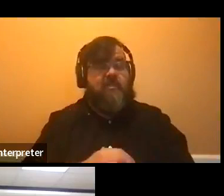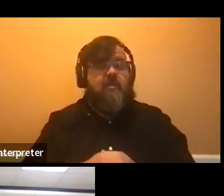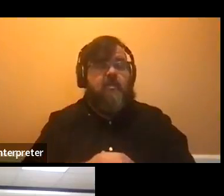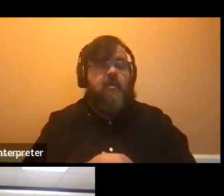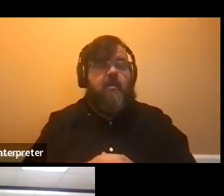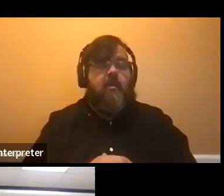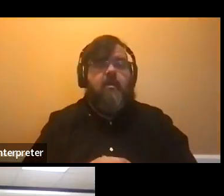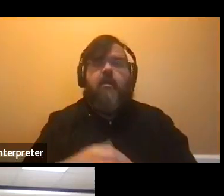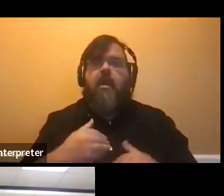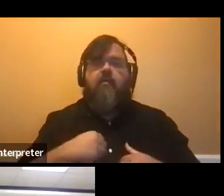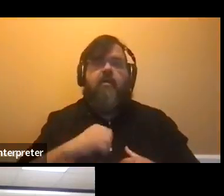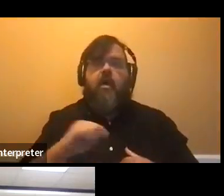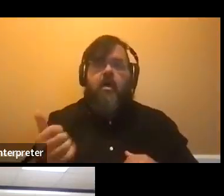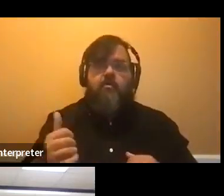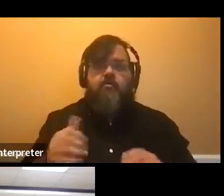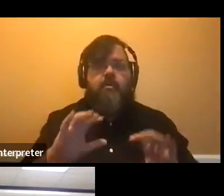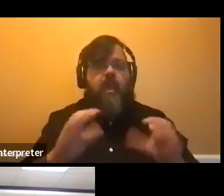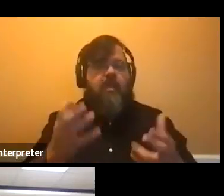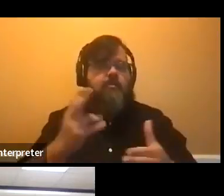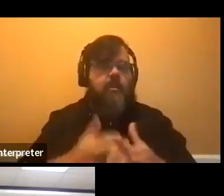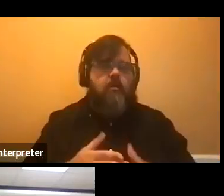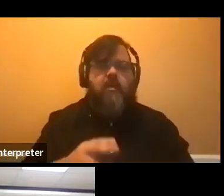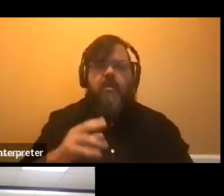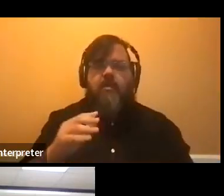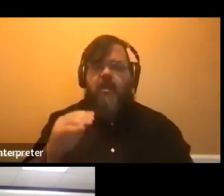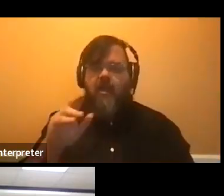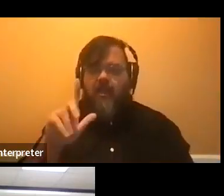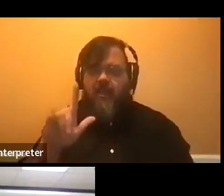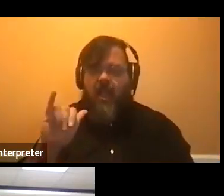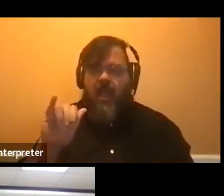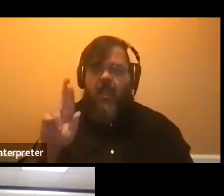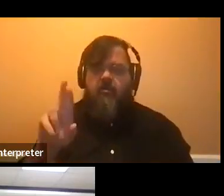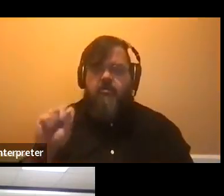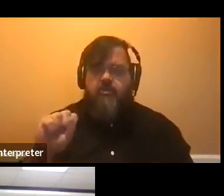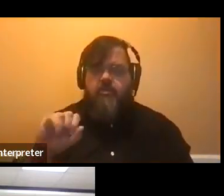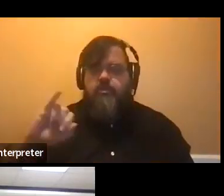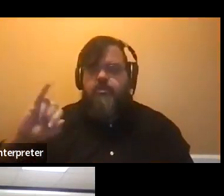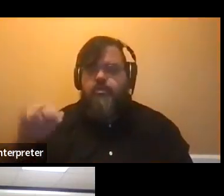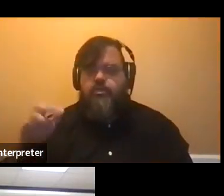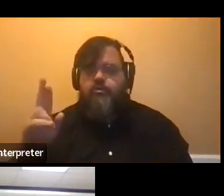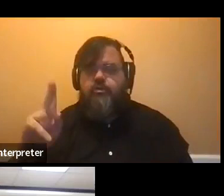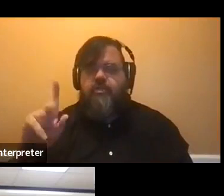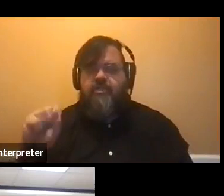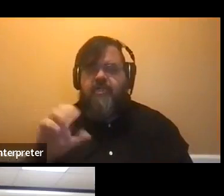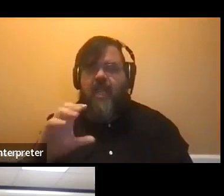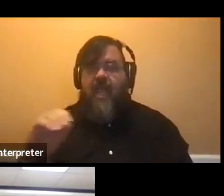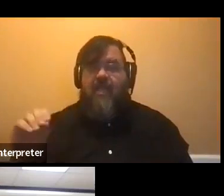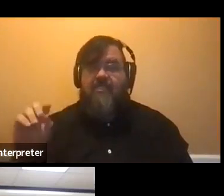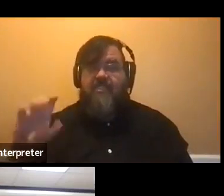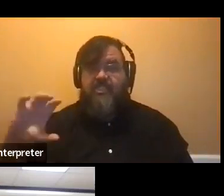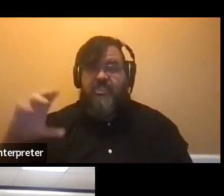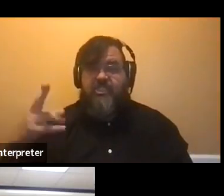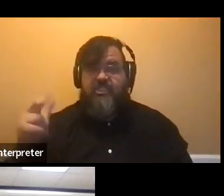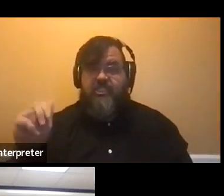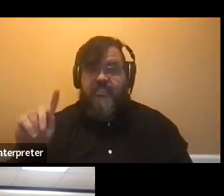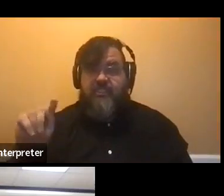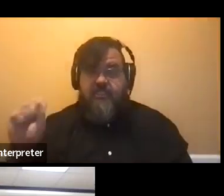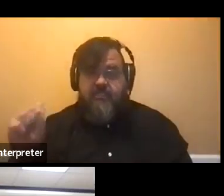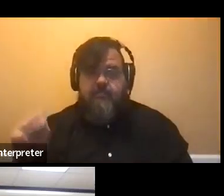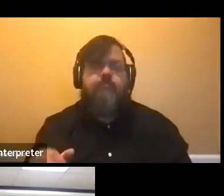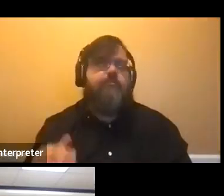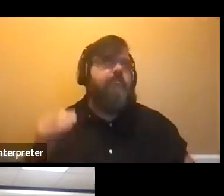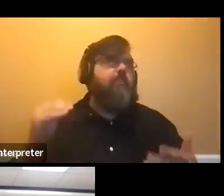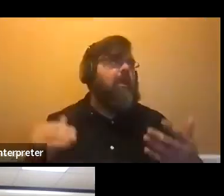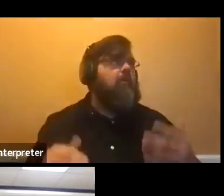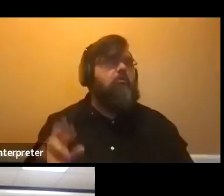course called Liars, Jerks, and Cheats, which is about people behaving badly. We have one on race and racism.